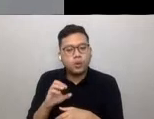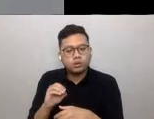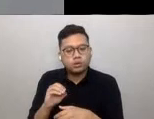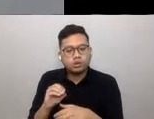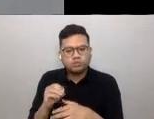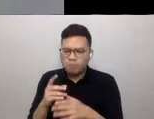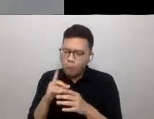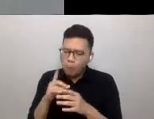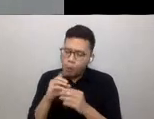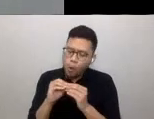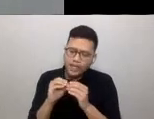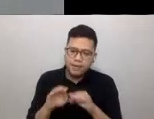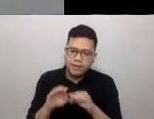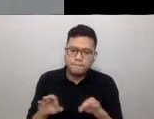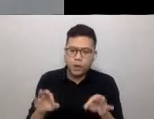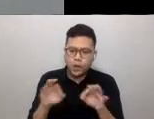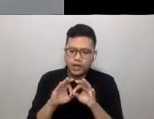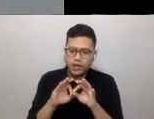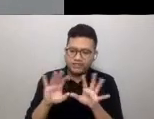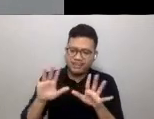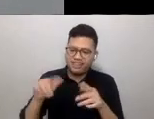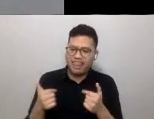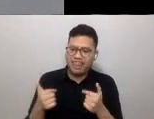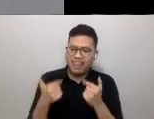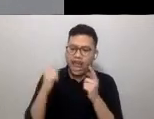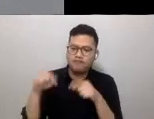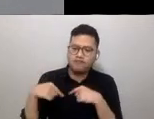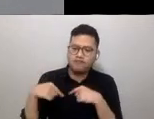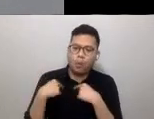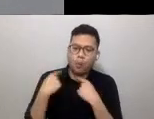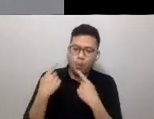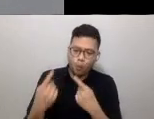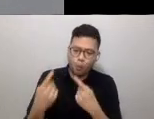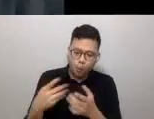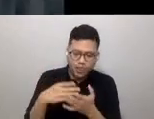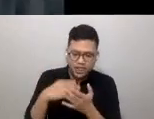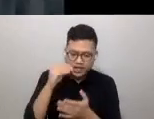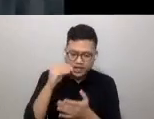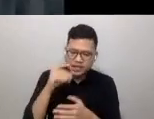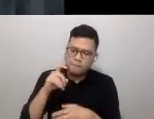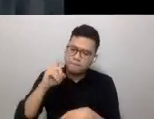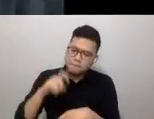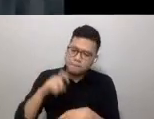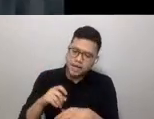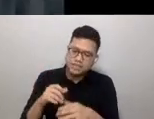allows everyone to stay relevant and resilient.